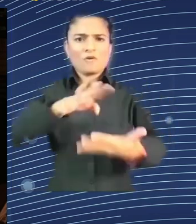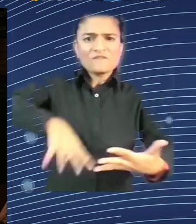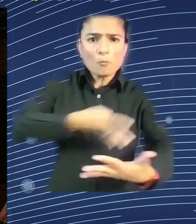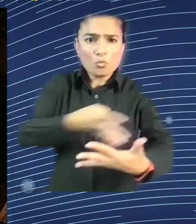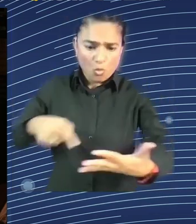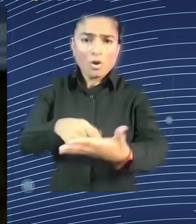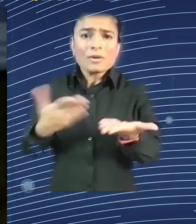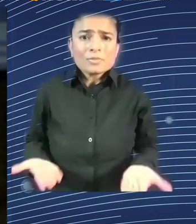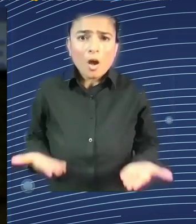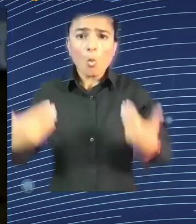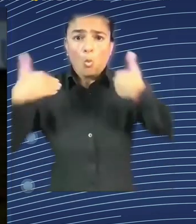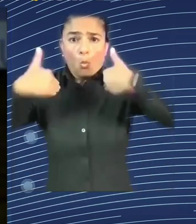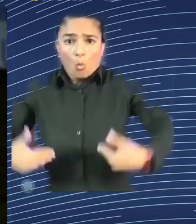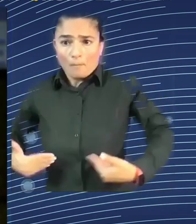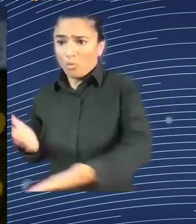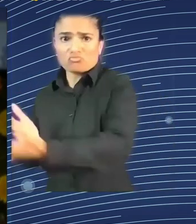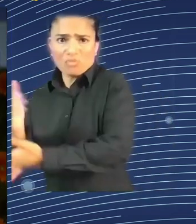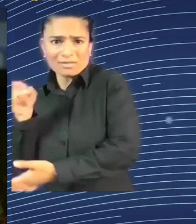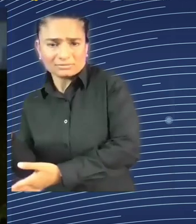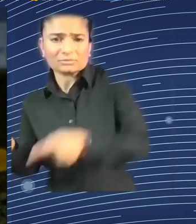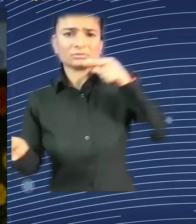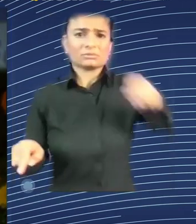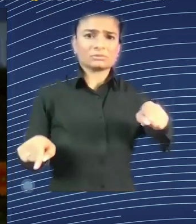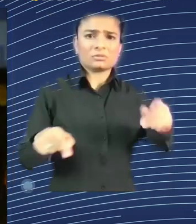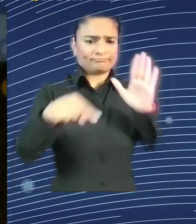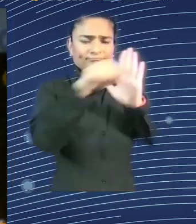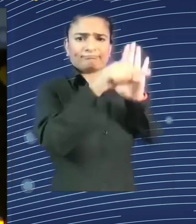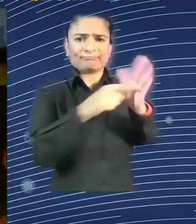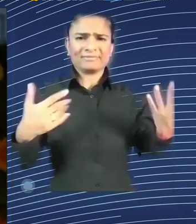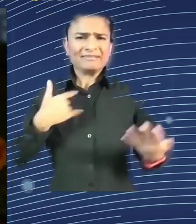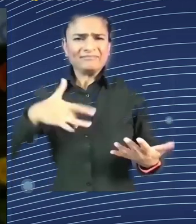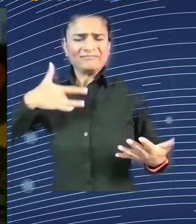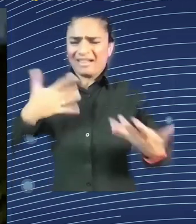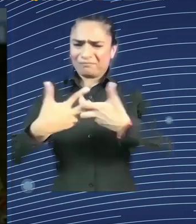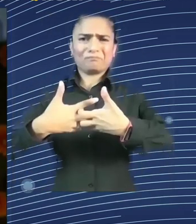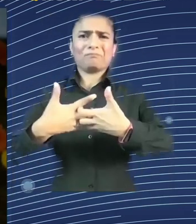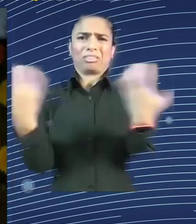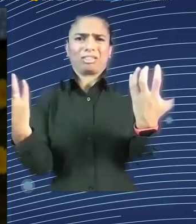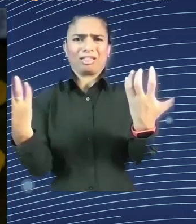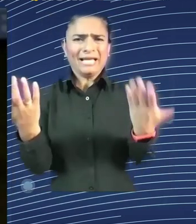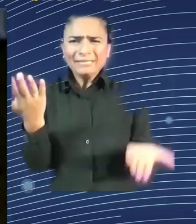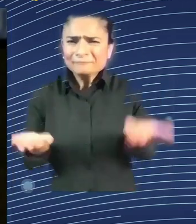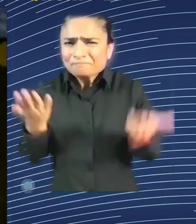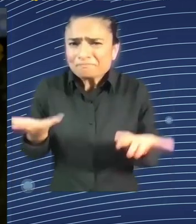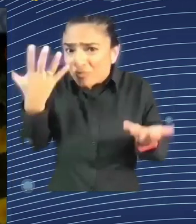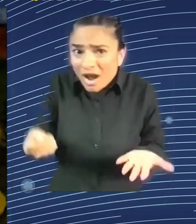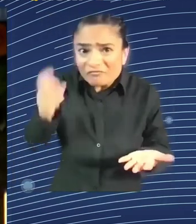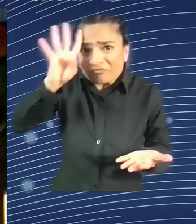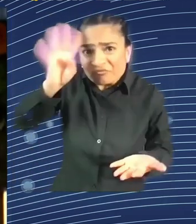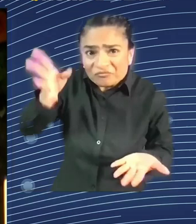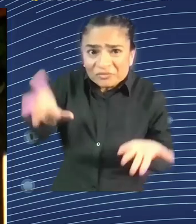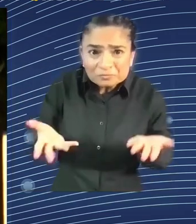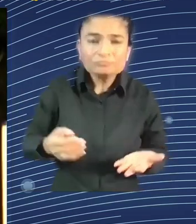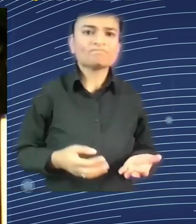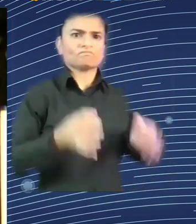Excellent. Thank you for these three questions. I'll turn to the panellists and I'll allow you to choose the question you want to respond to, as long as it's